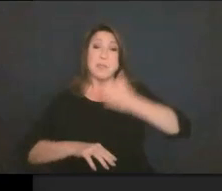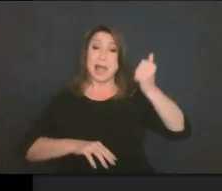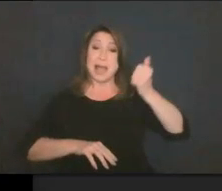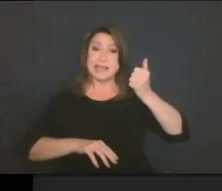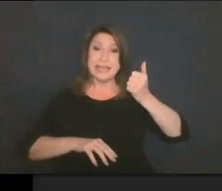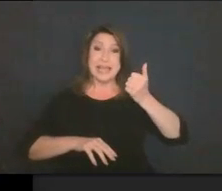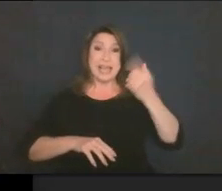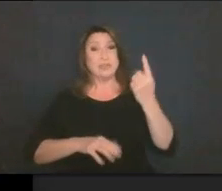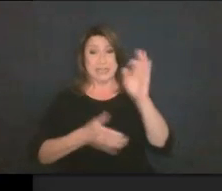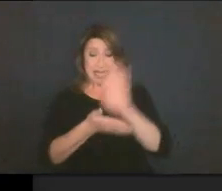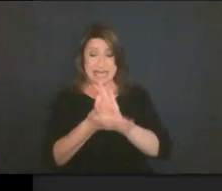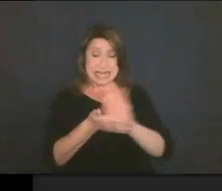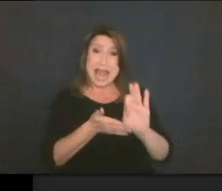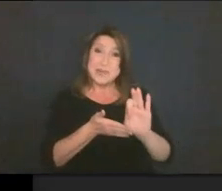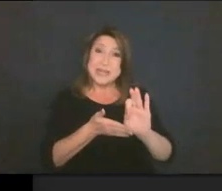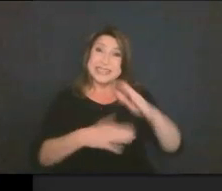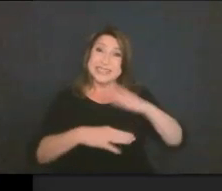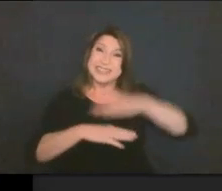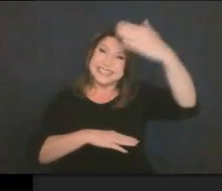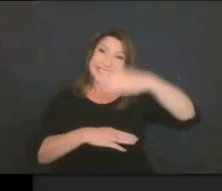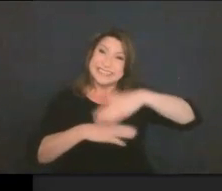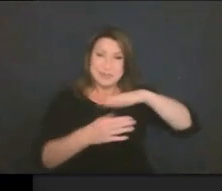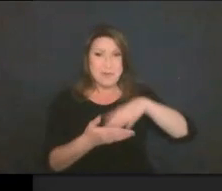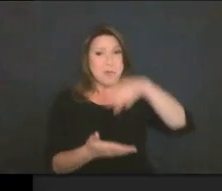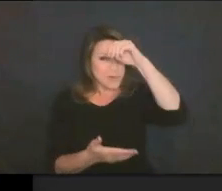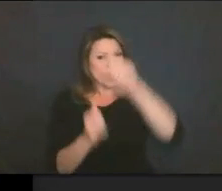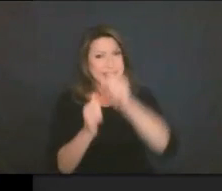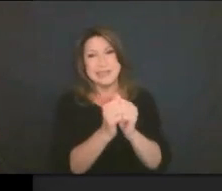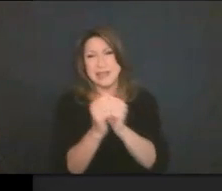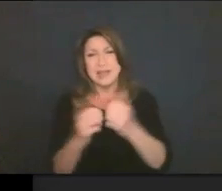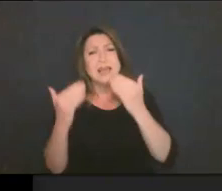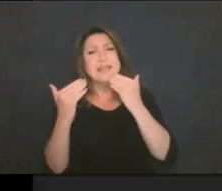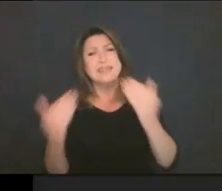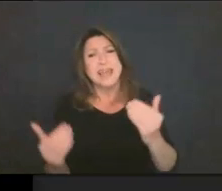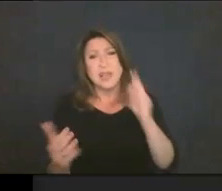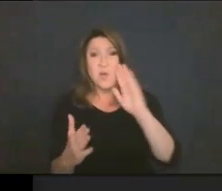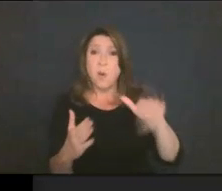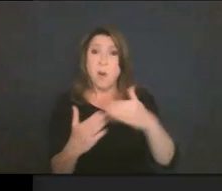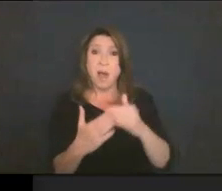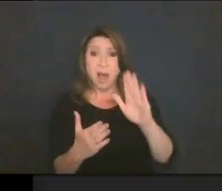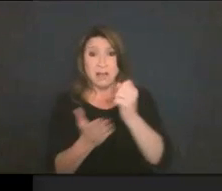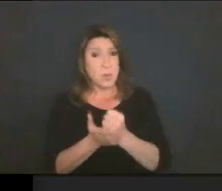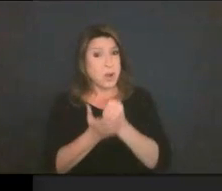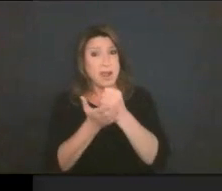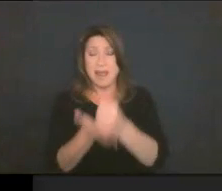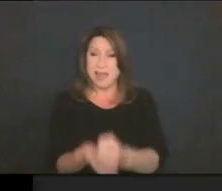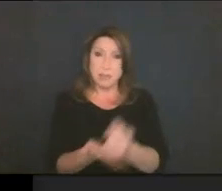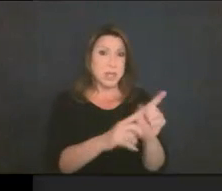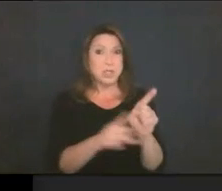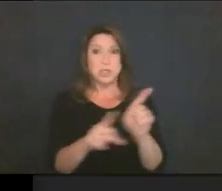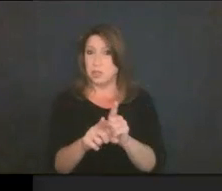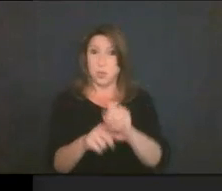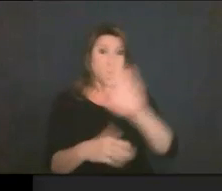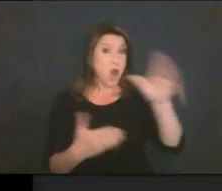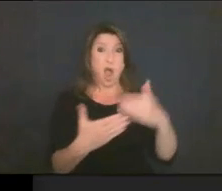weeks of virtual thing. So thank you guys for all of your help and all of this too. And we're all learning,